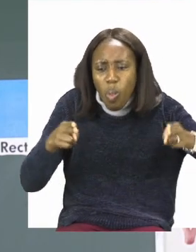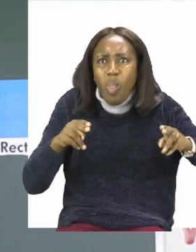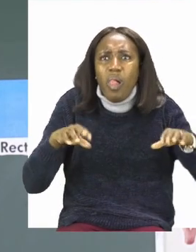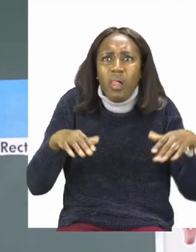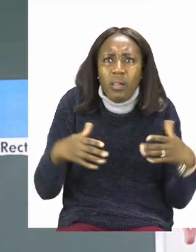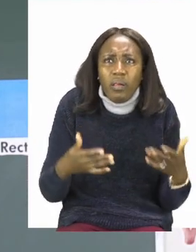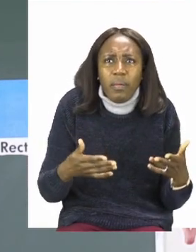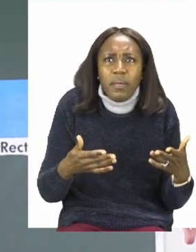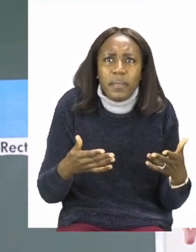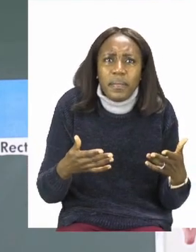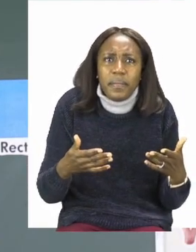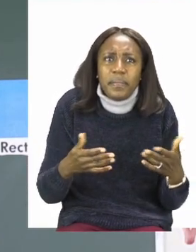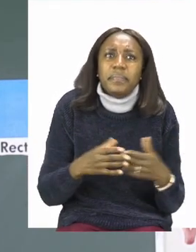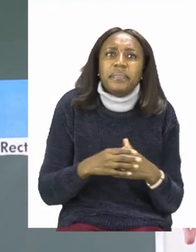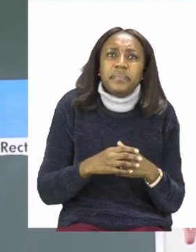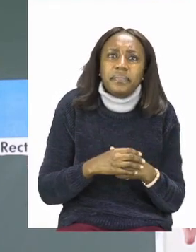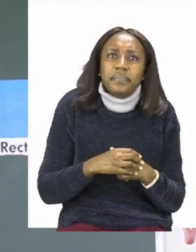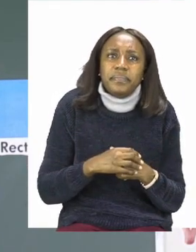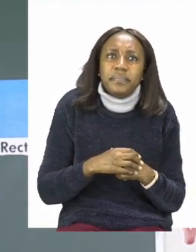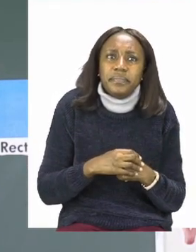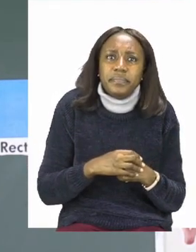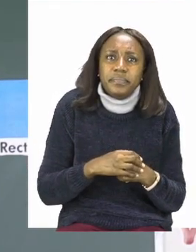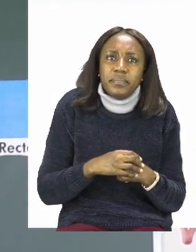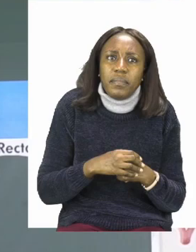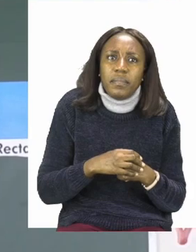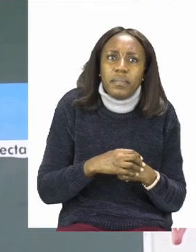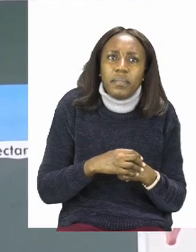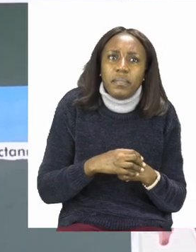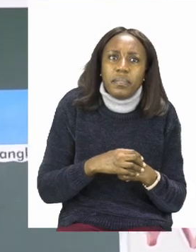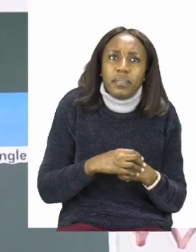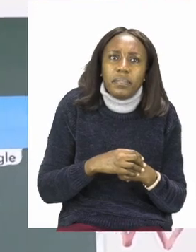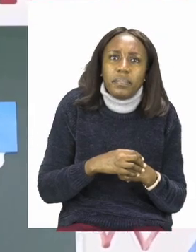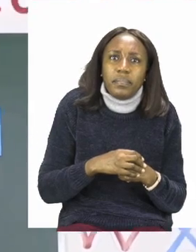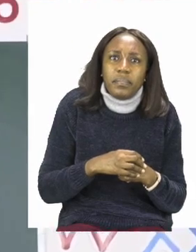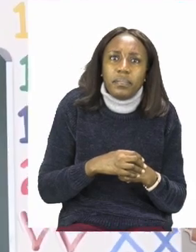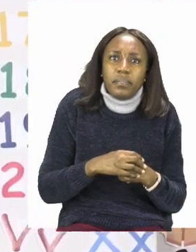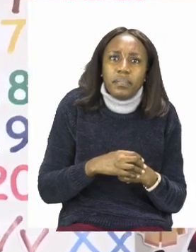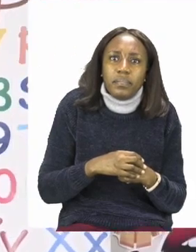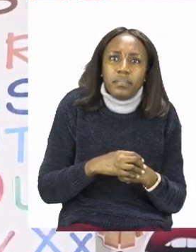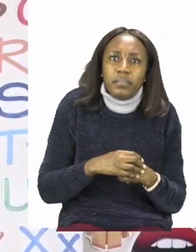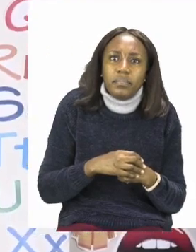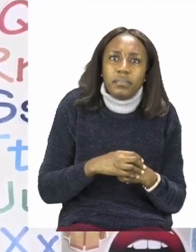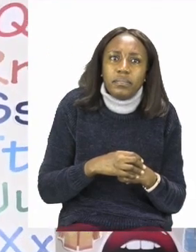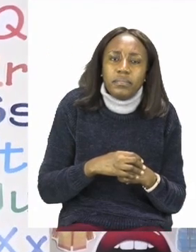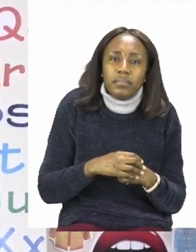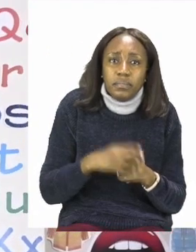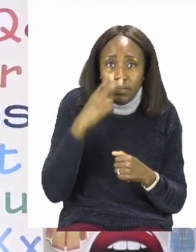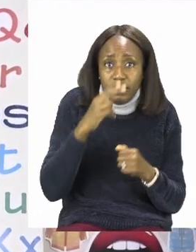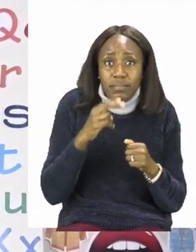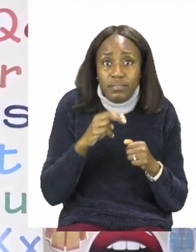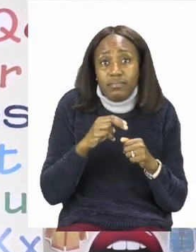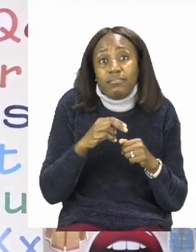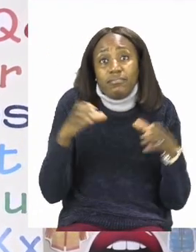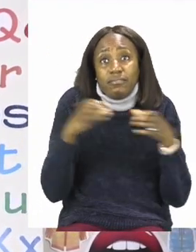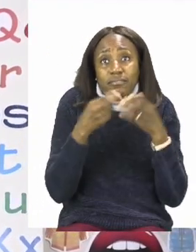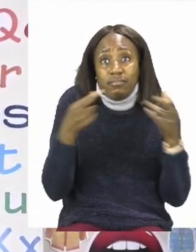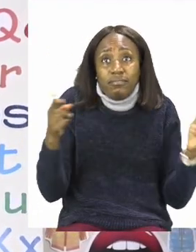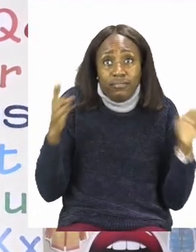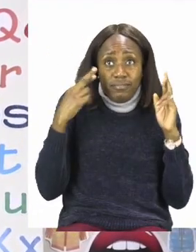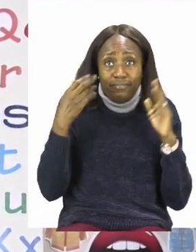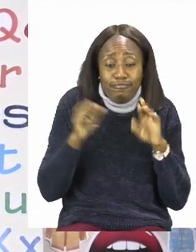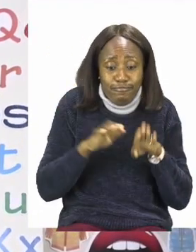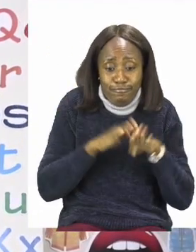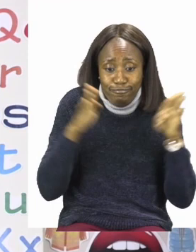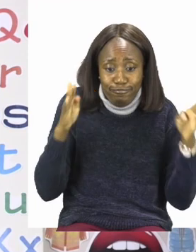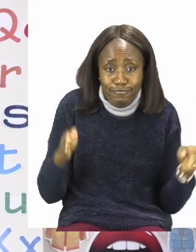span. Let's start with the table. Now as you can see in the classroom, we have our beautiful table